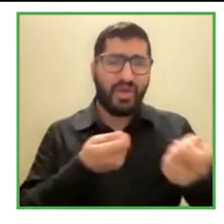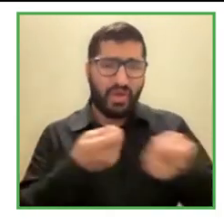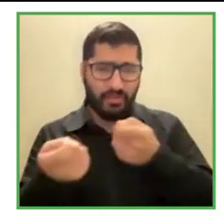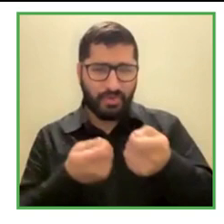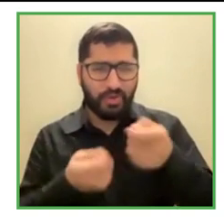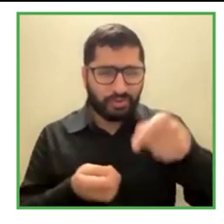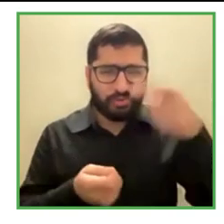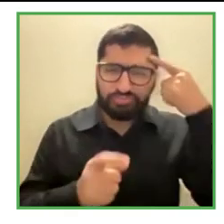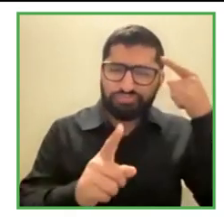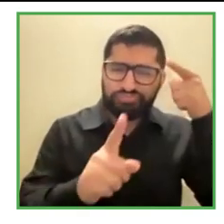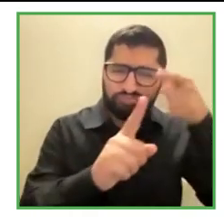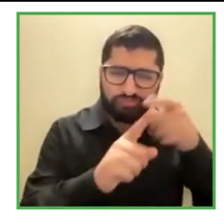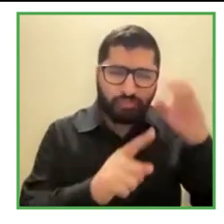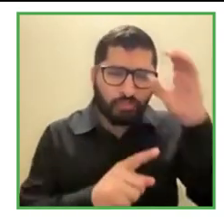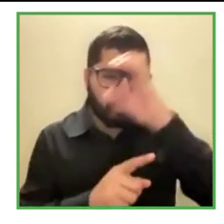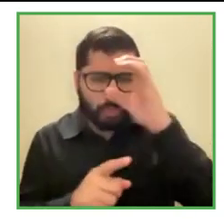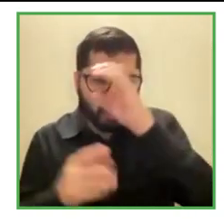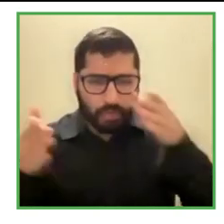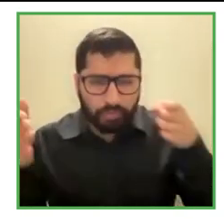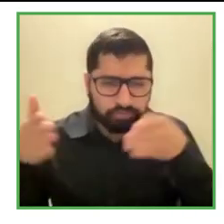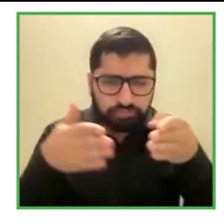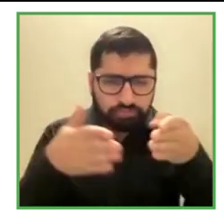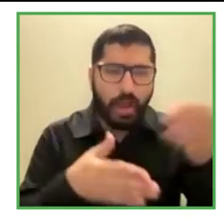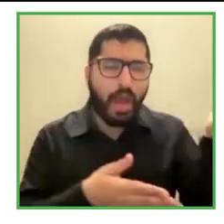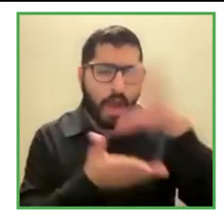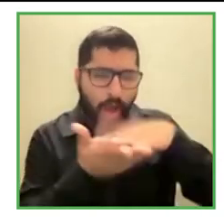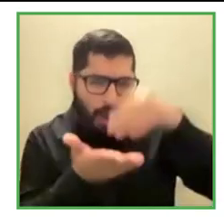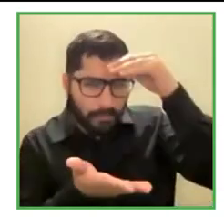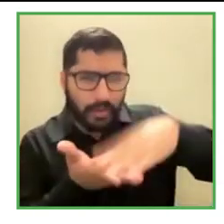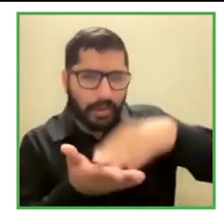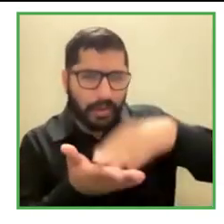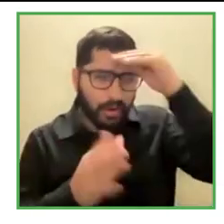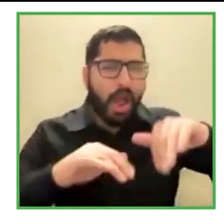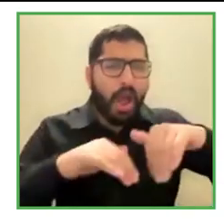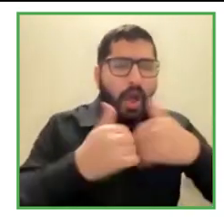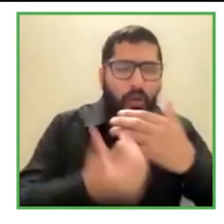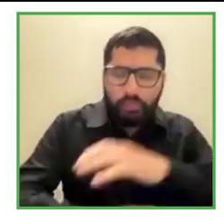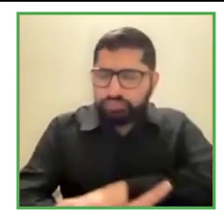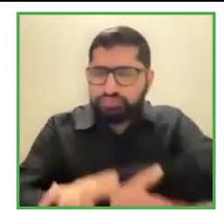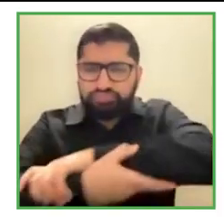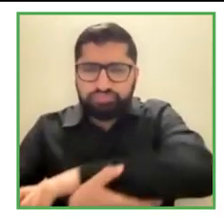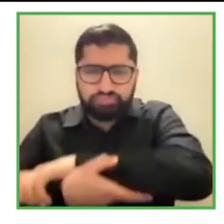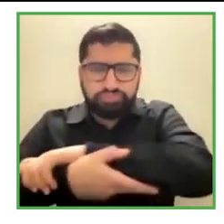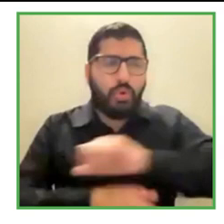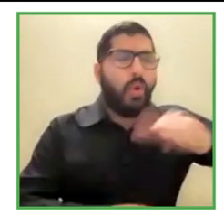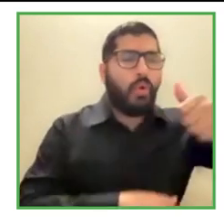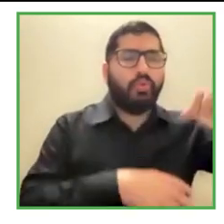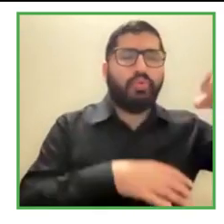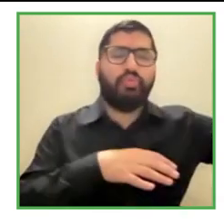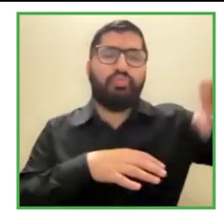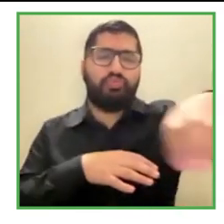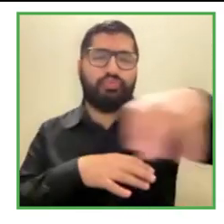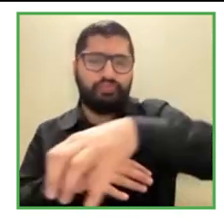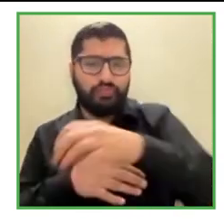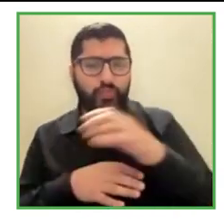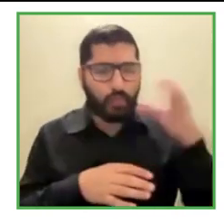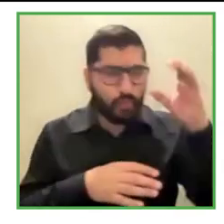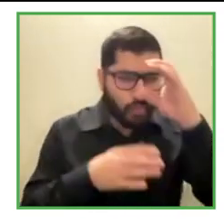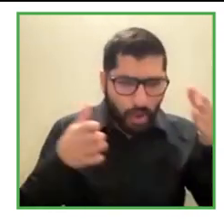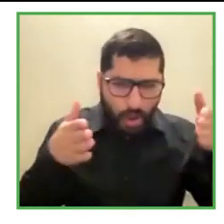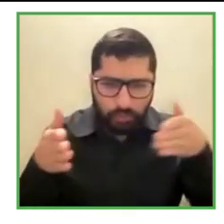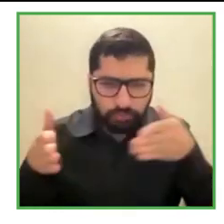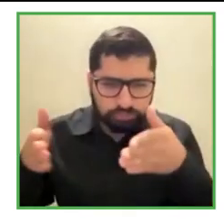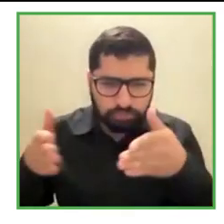in other continents as well. So we've been exploring opportunities in India and building partnerships so that we can